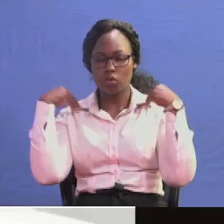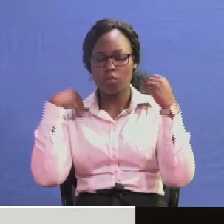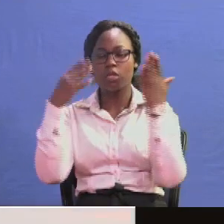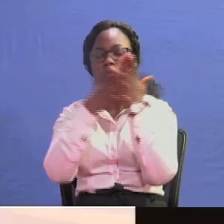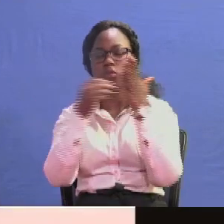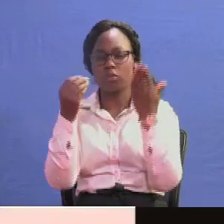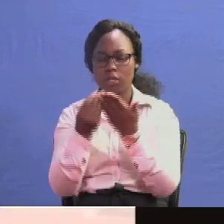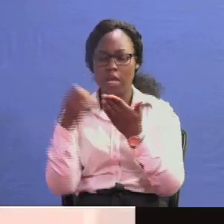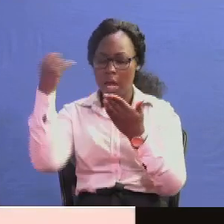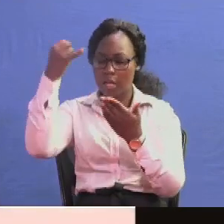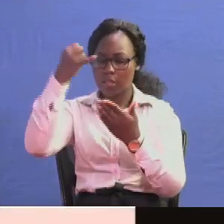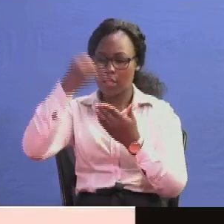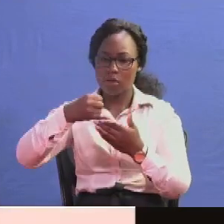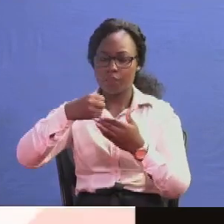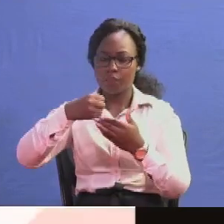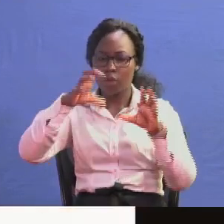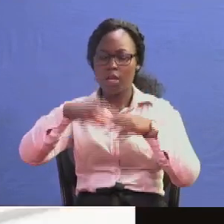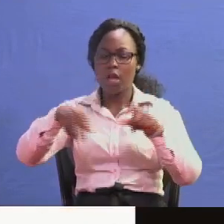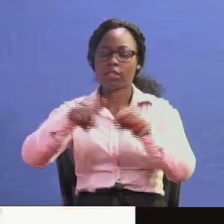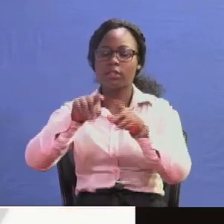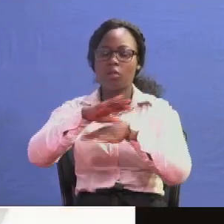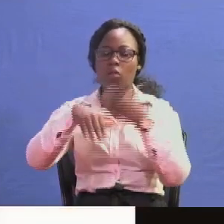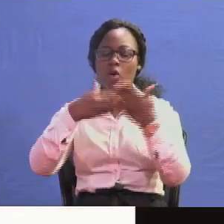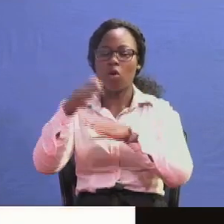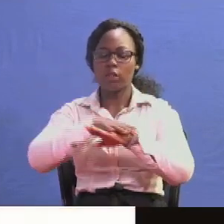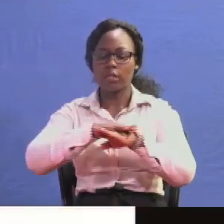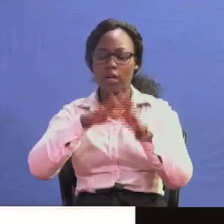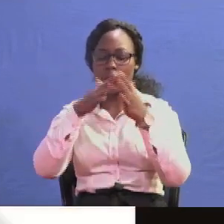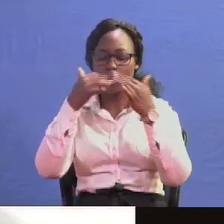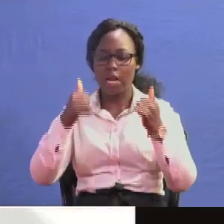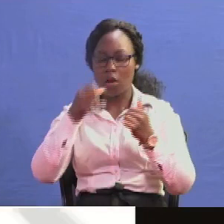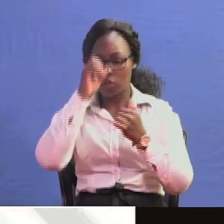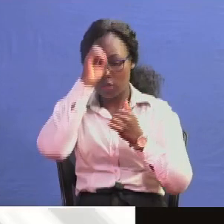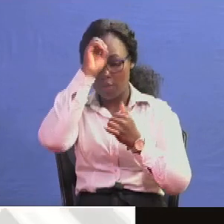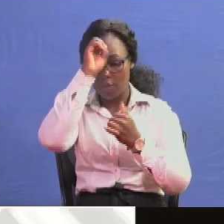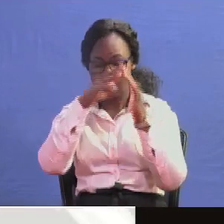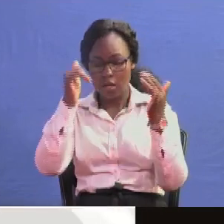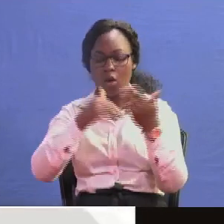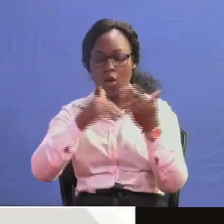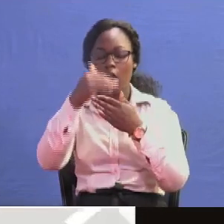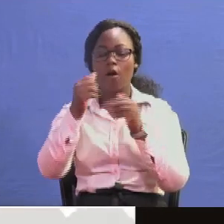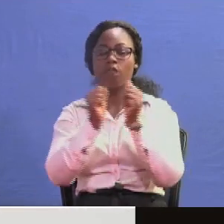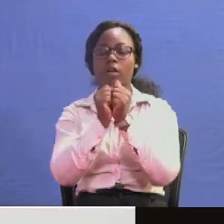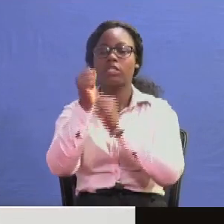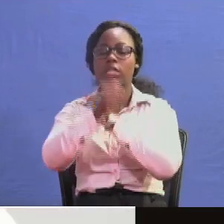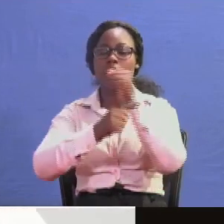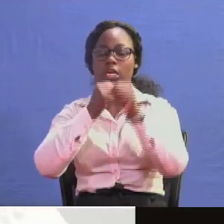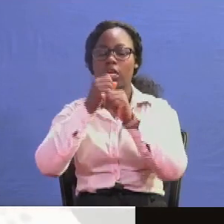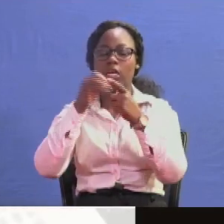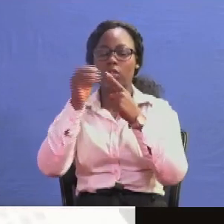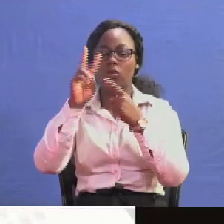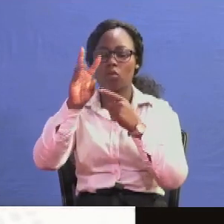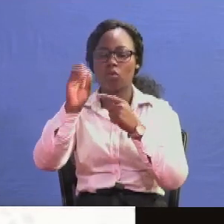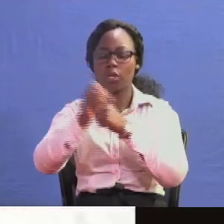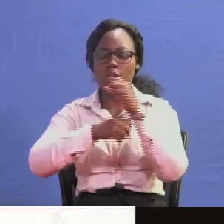and craft agriculture and home science we are surprised that now after 10 years or 20 years after